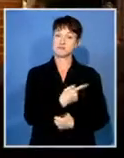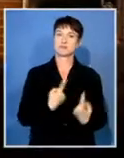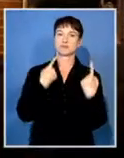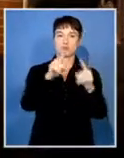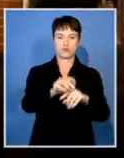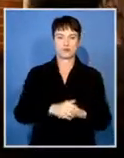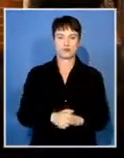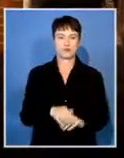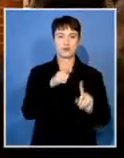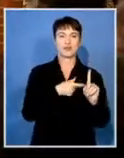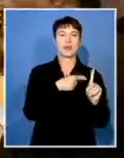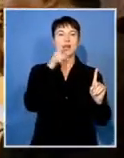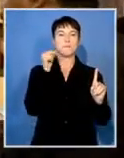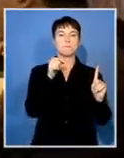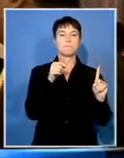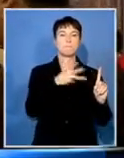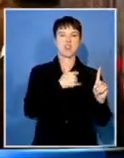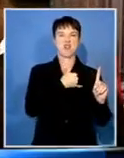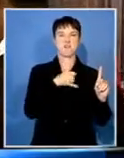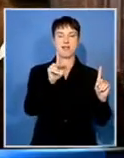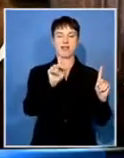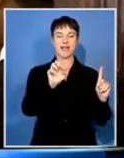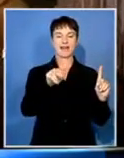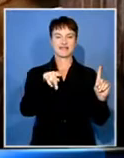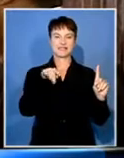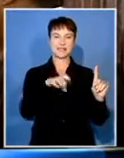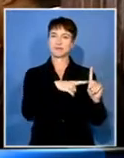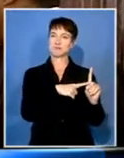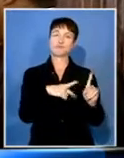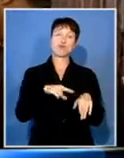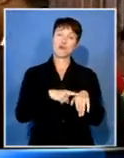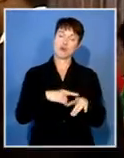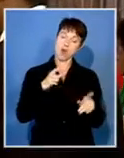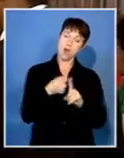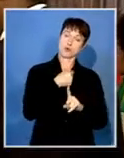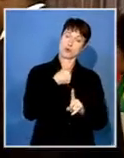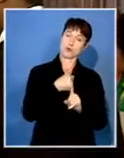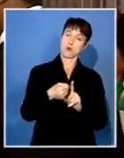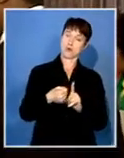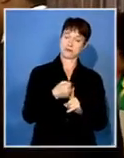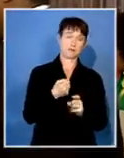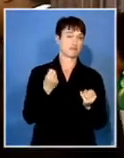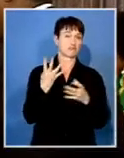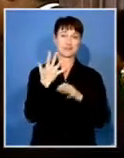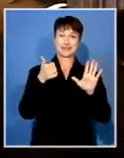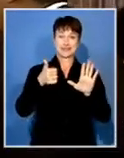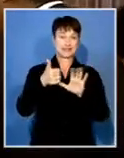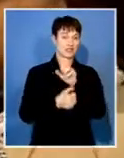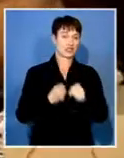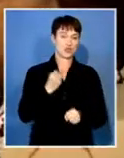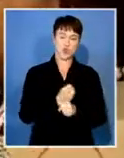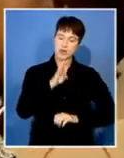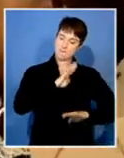49-year-old Gloria Gende claims she has tolerated racial abuse at her workplace for more than six years.